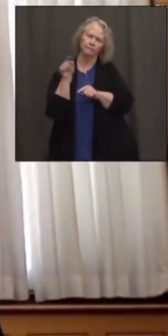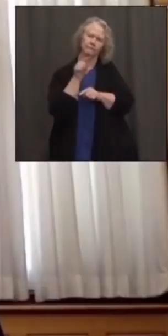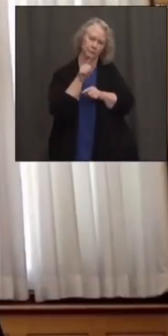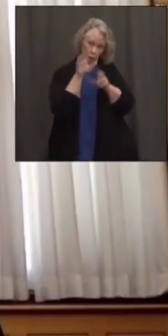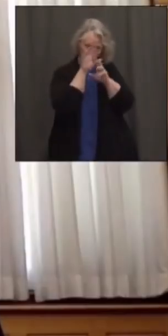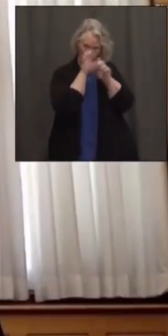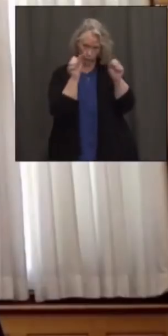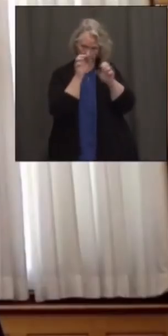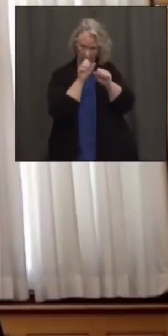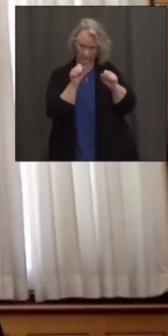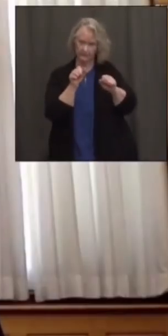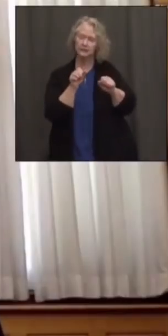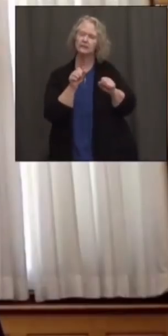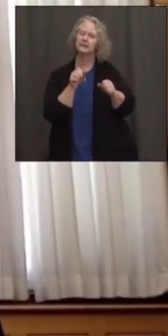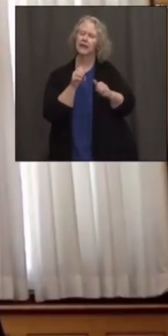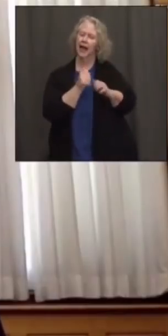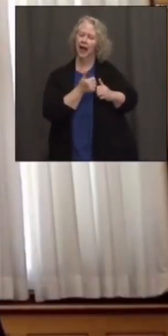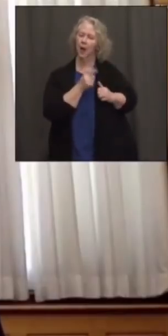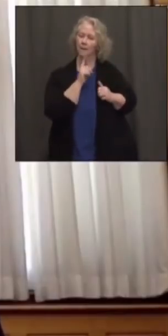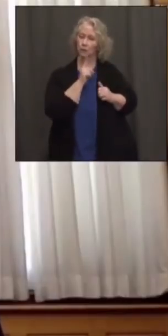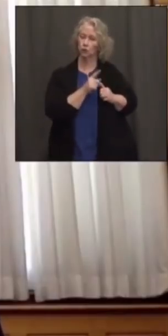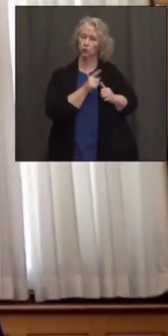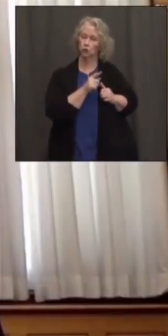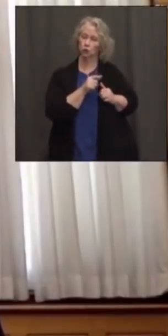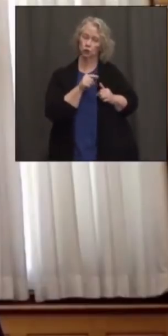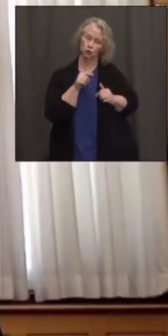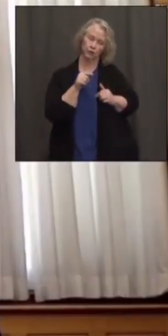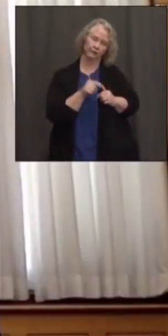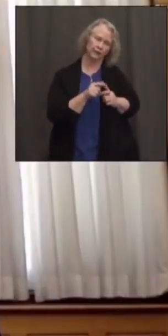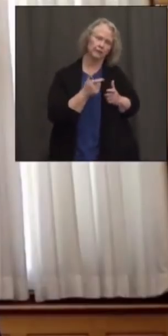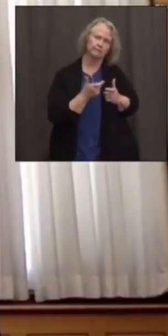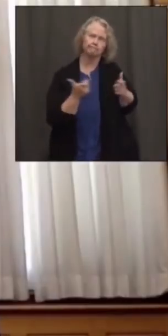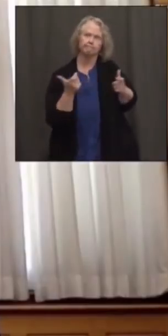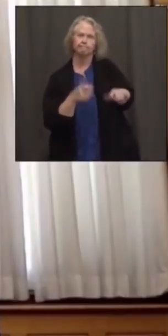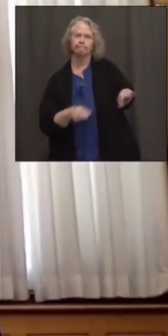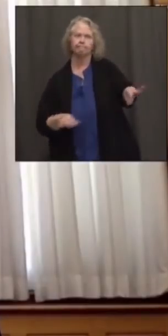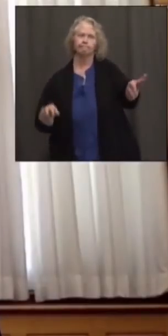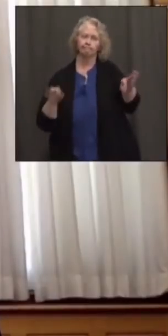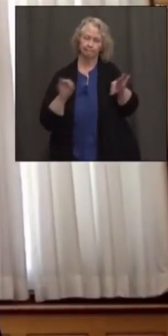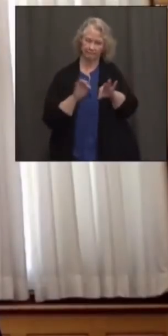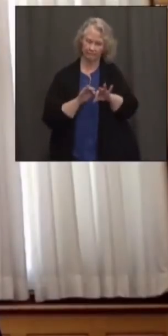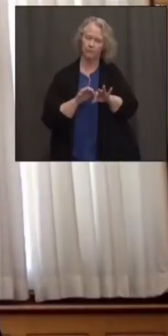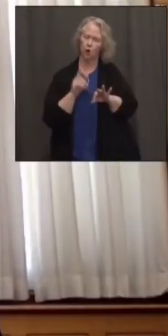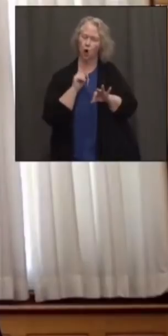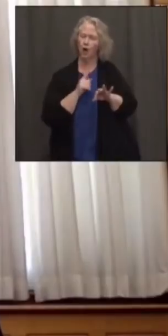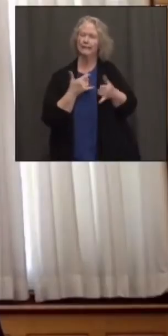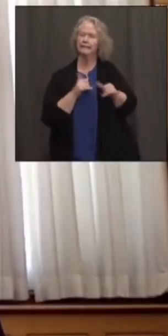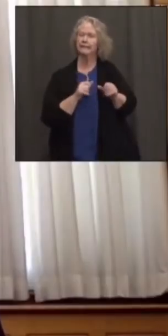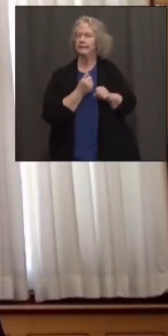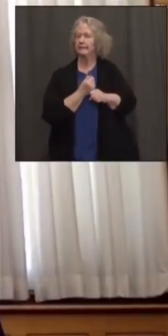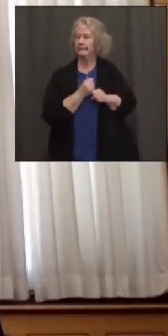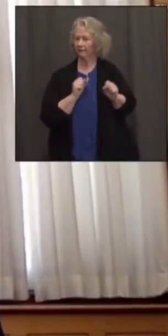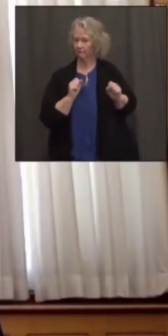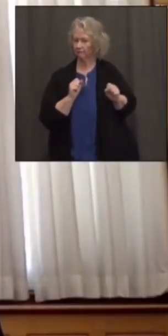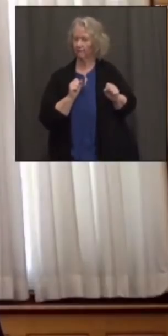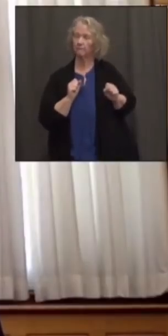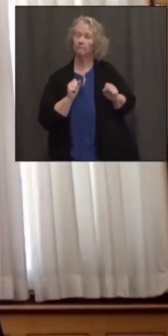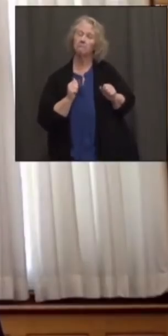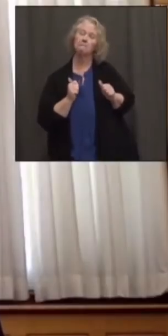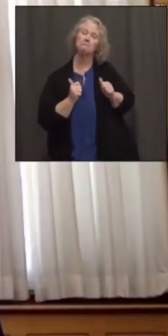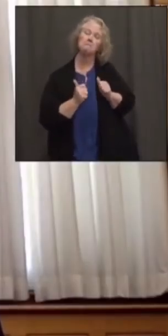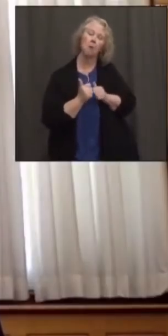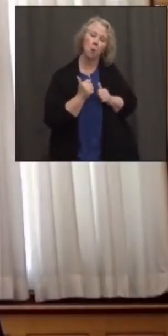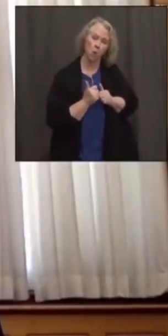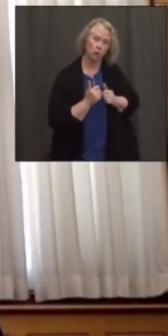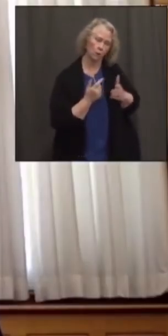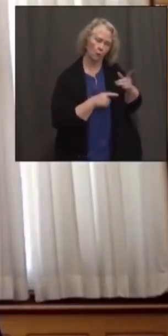around, you how to make sure that these end-of-year major milestone events are conducted safely. And in most cases, as